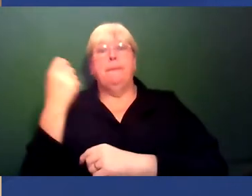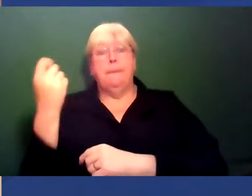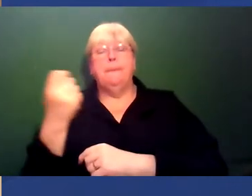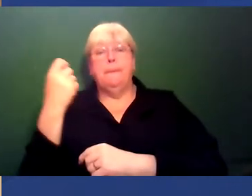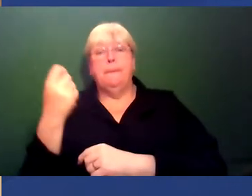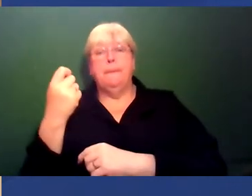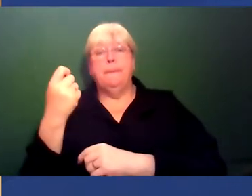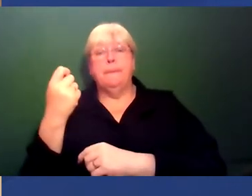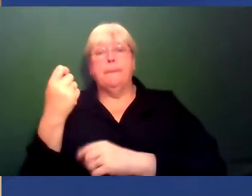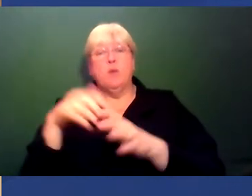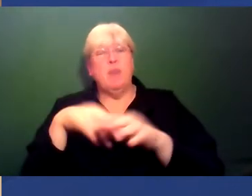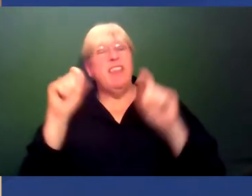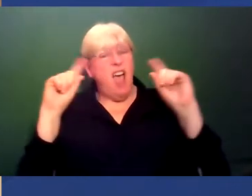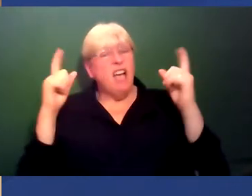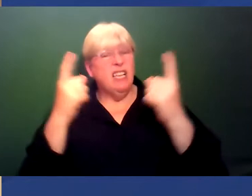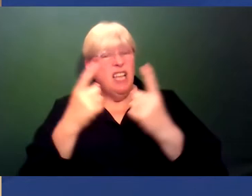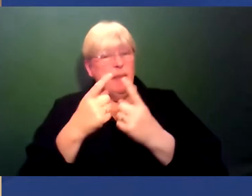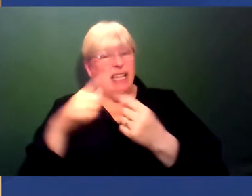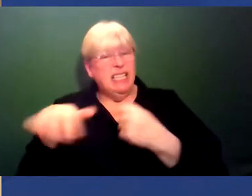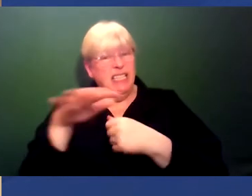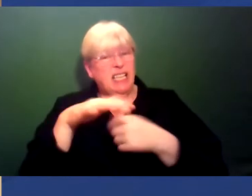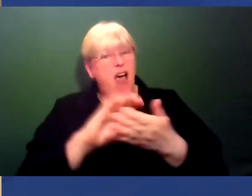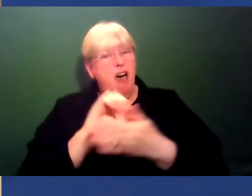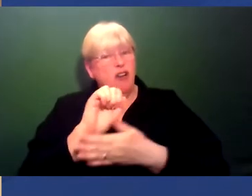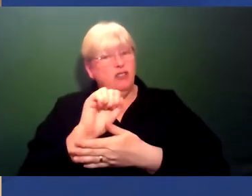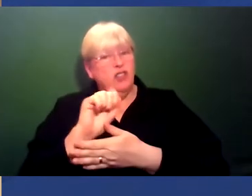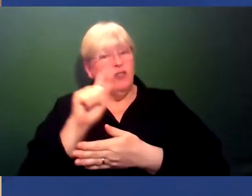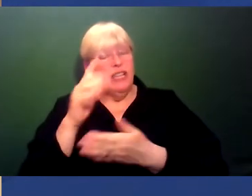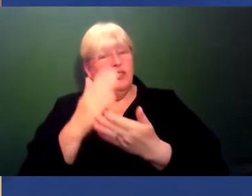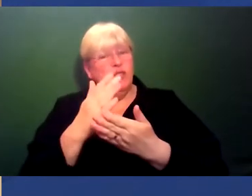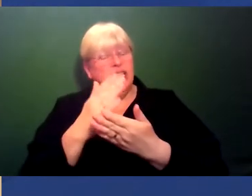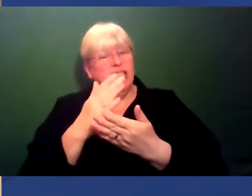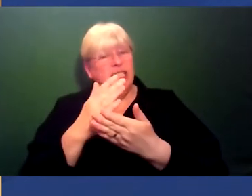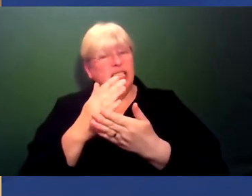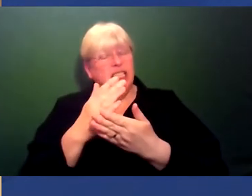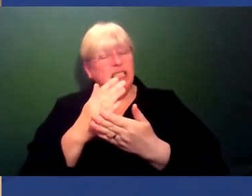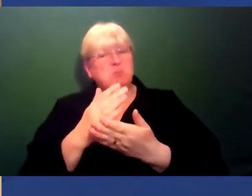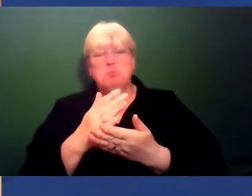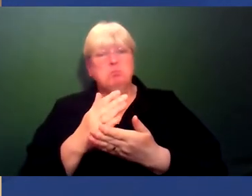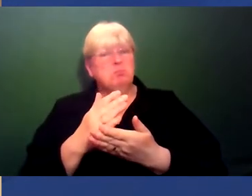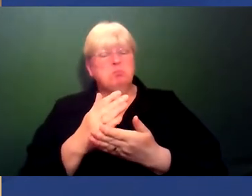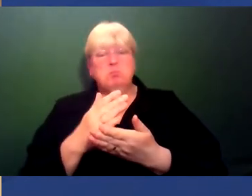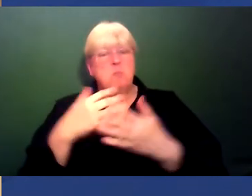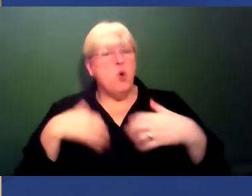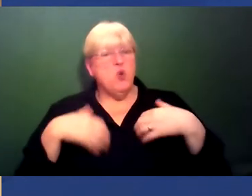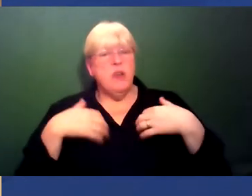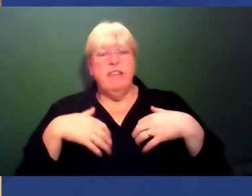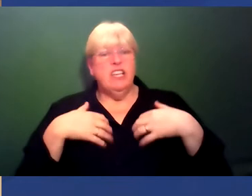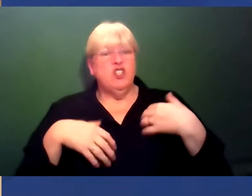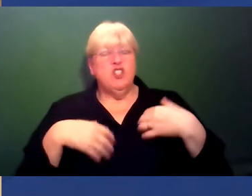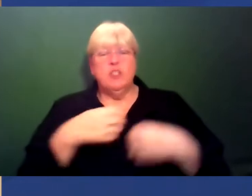academic sphere. And so there's very little motivation to